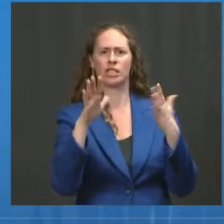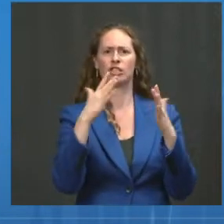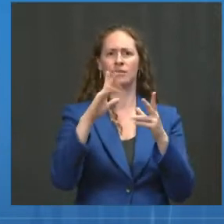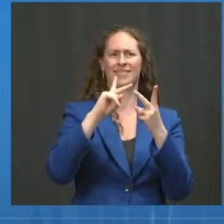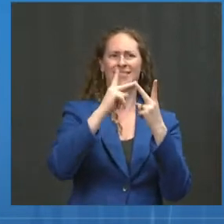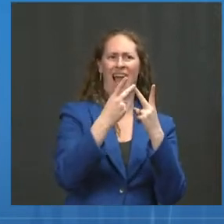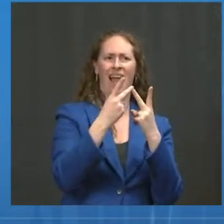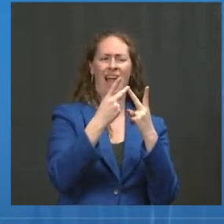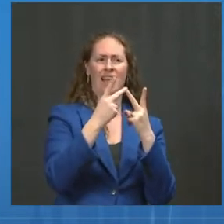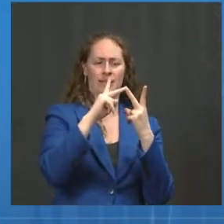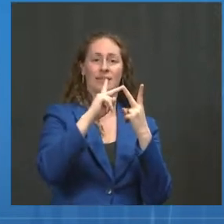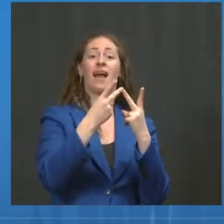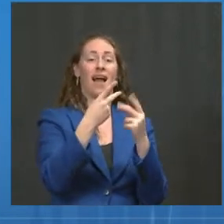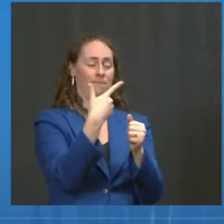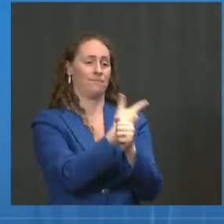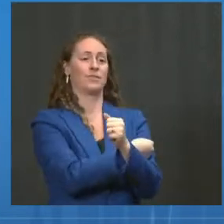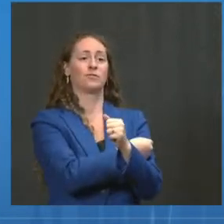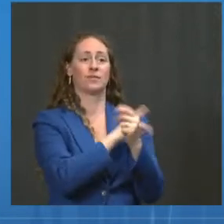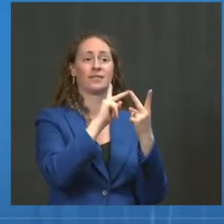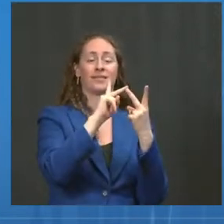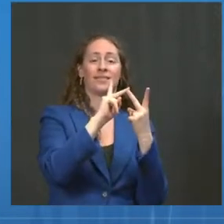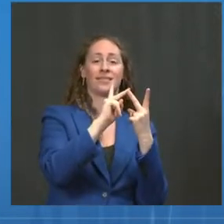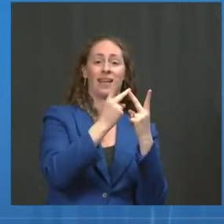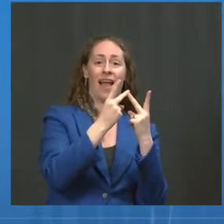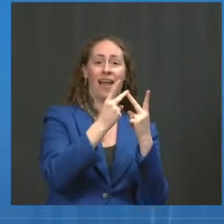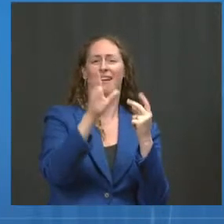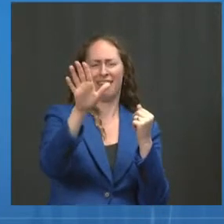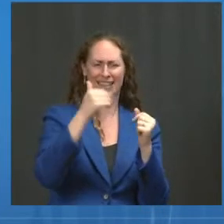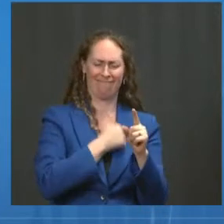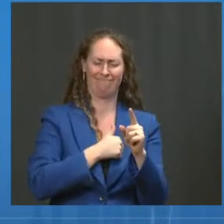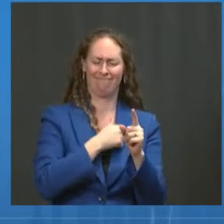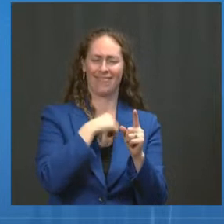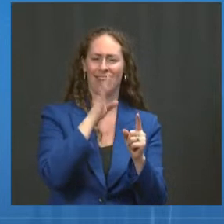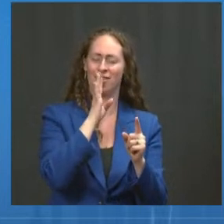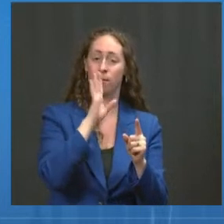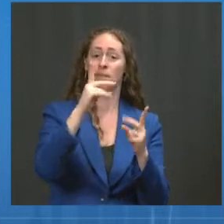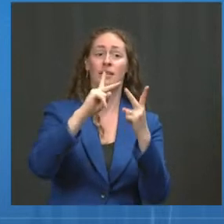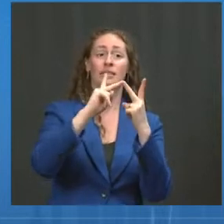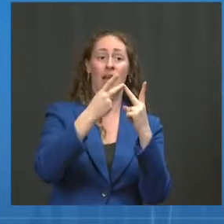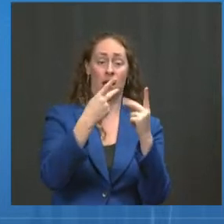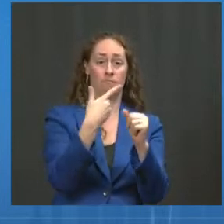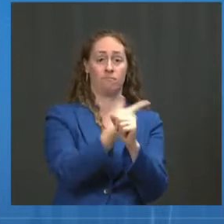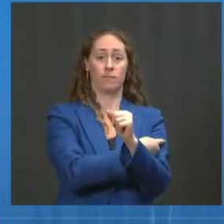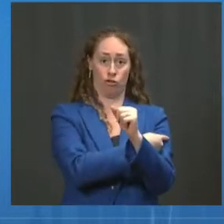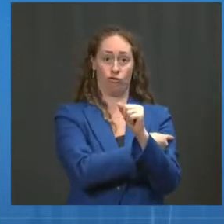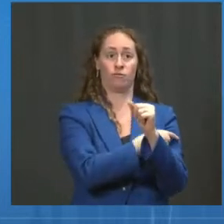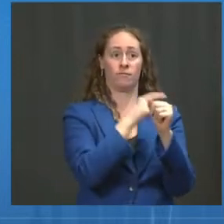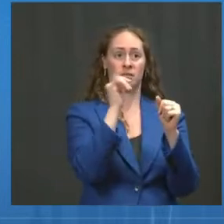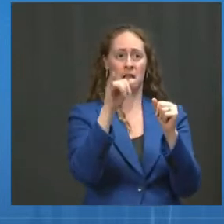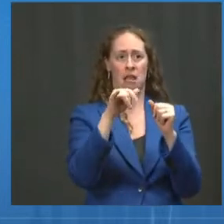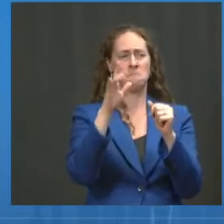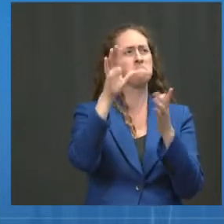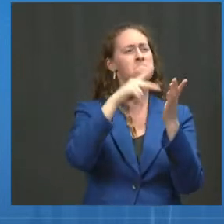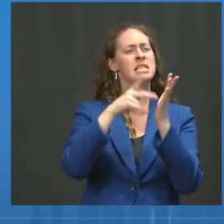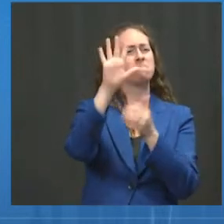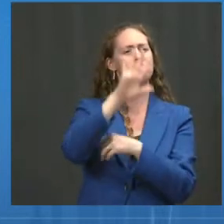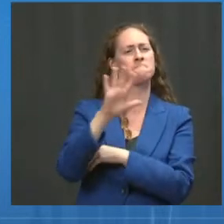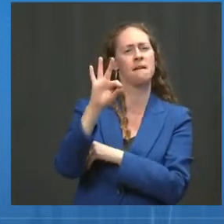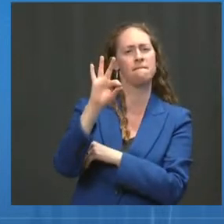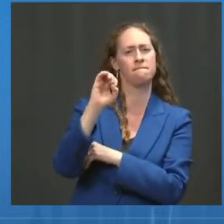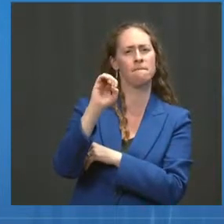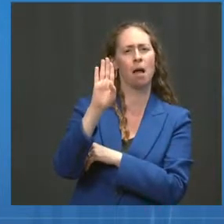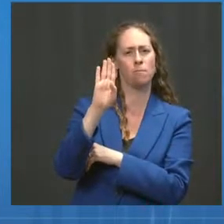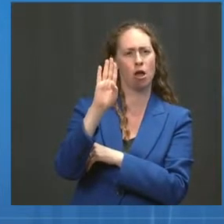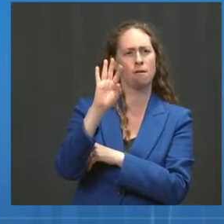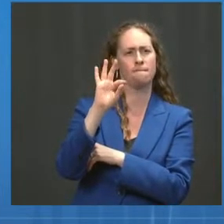or second shot, I apologize. So if you got your second shot, on February 1st, you can get a booster starting